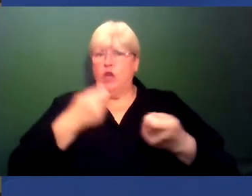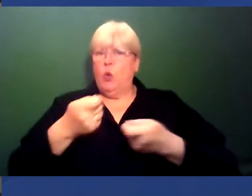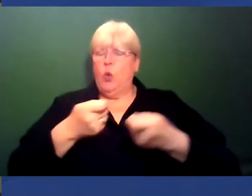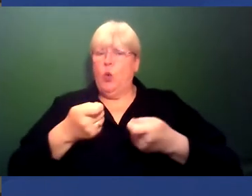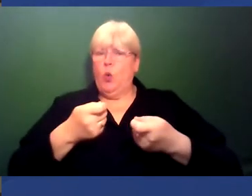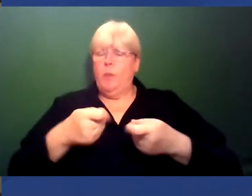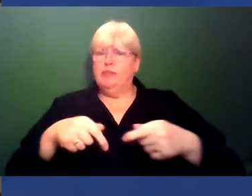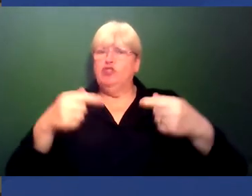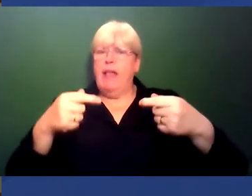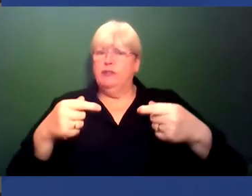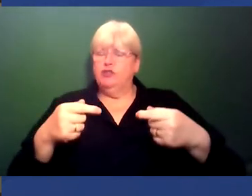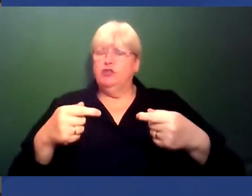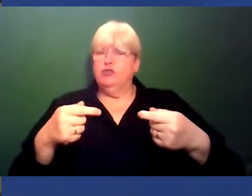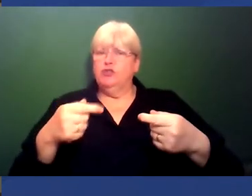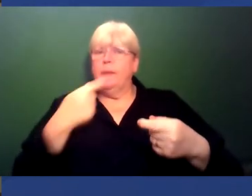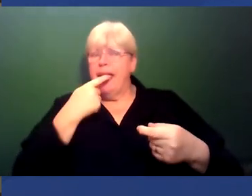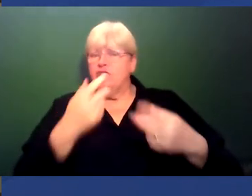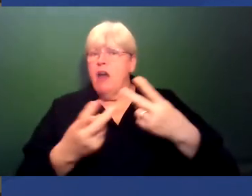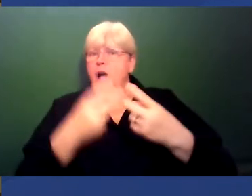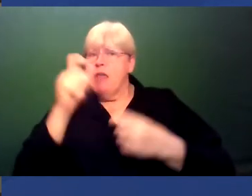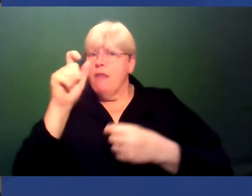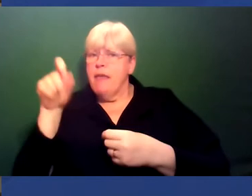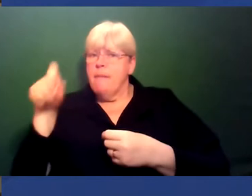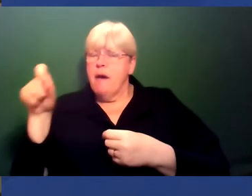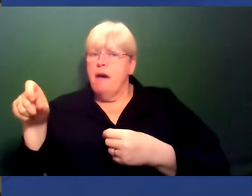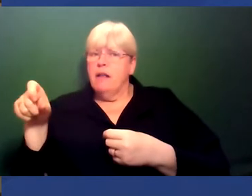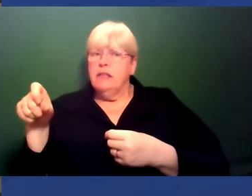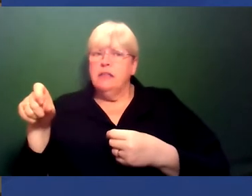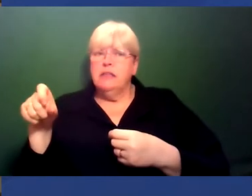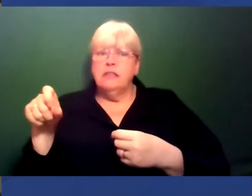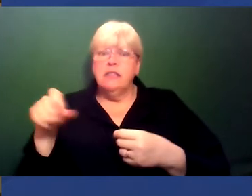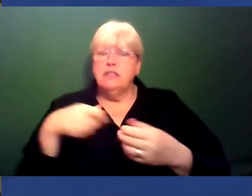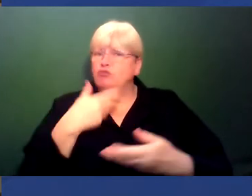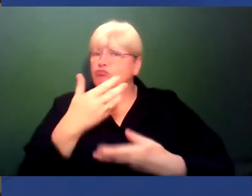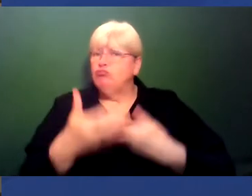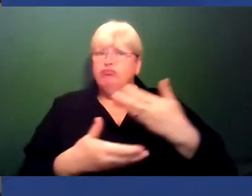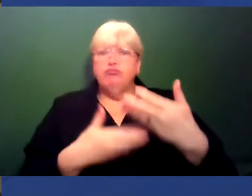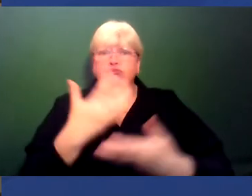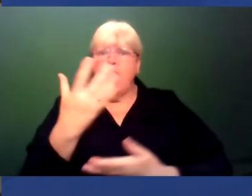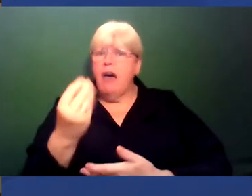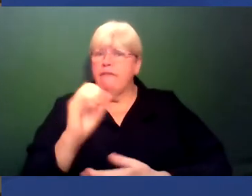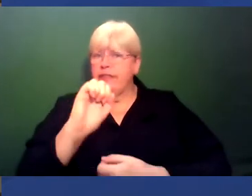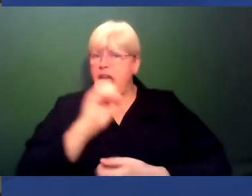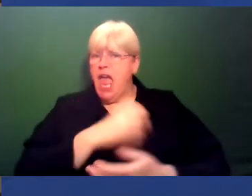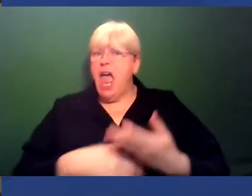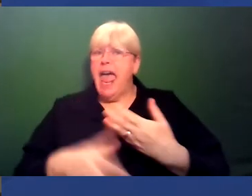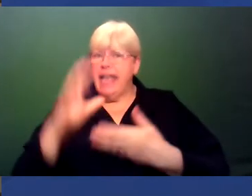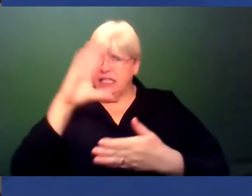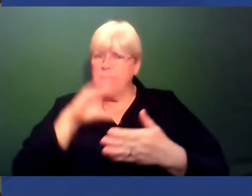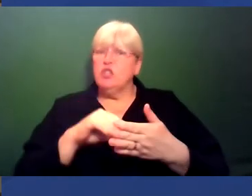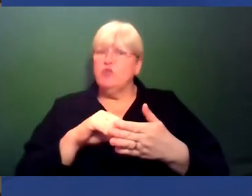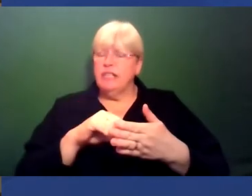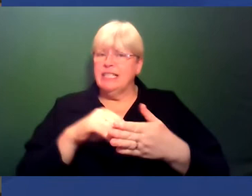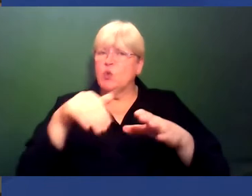you've also mentioned that there are other people with stories about their experience of racism in academia.